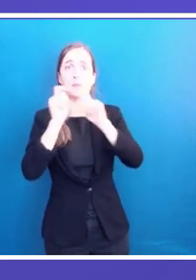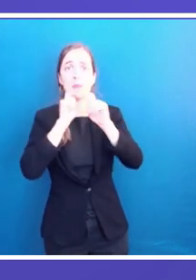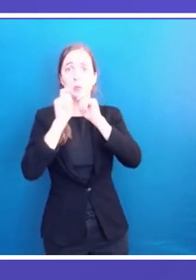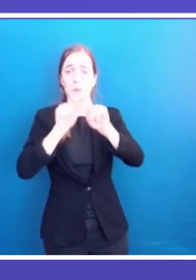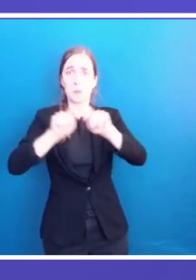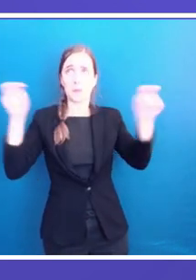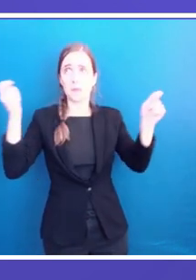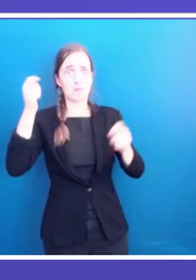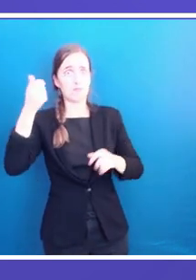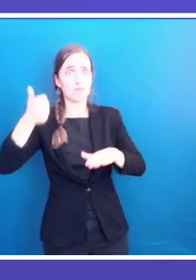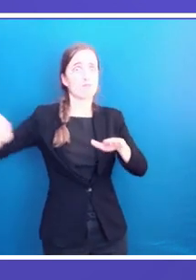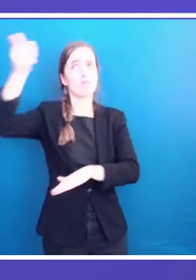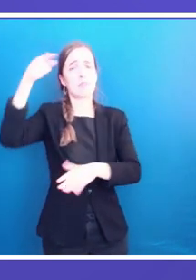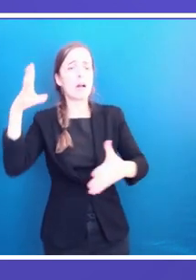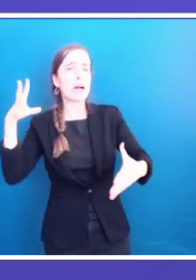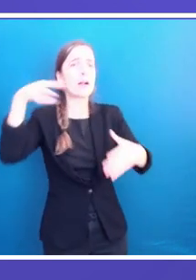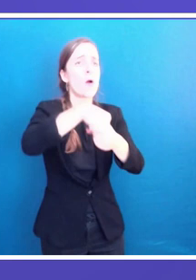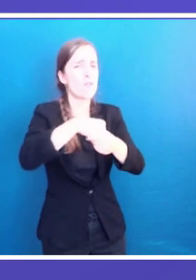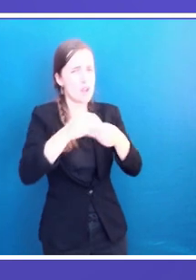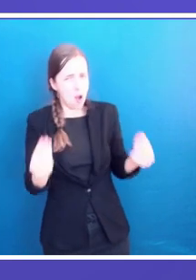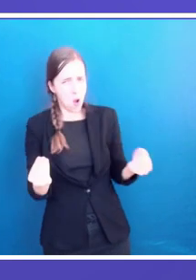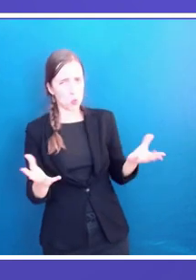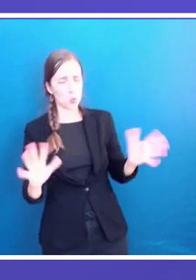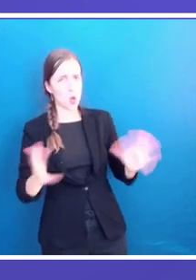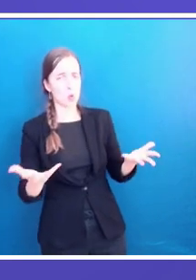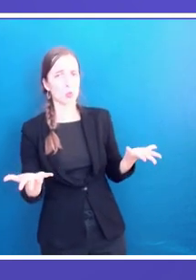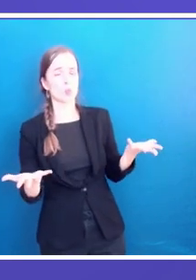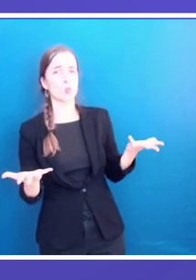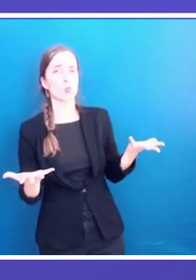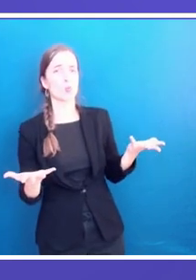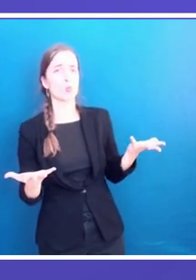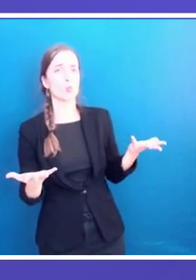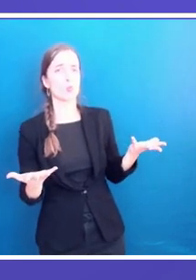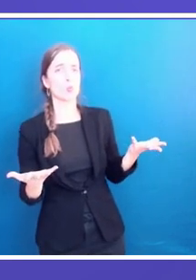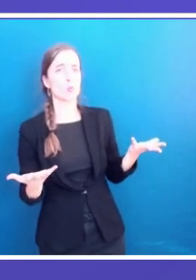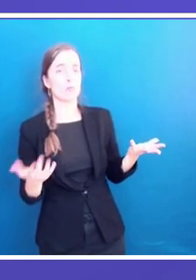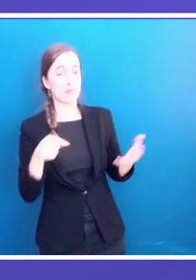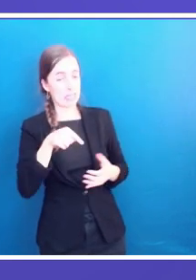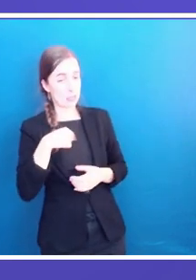And this question is asked by one of the participants.